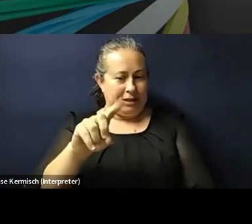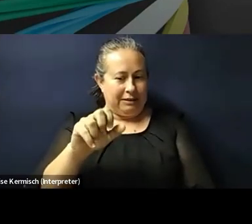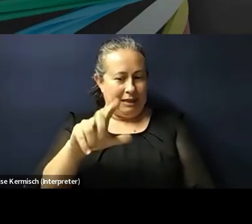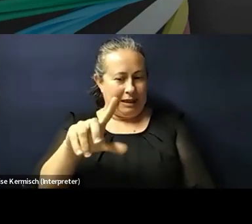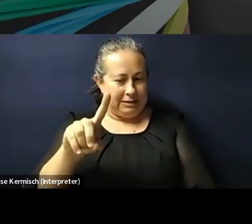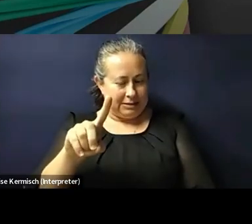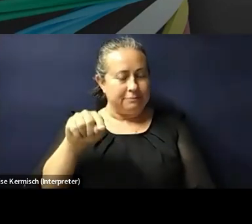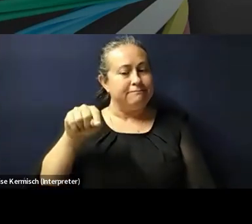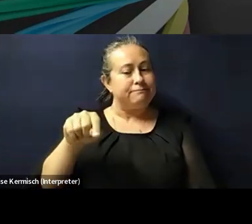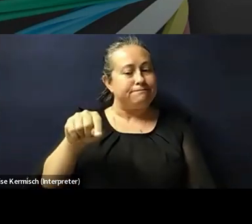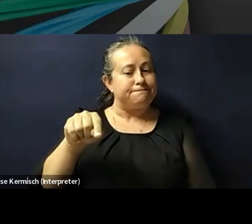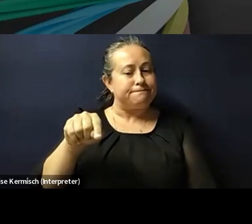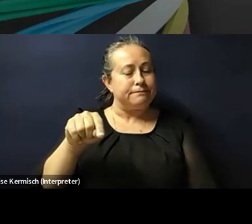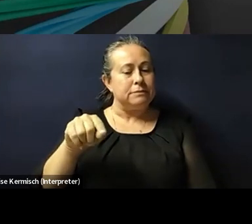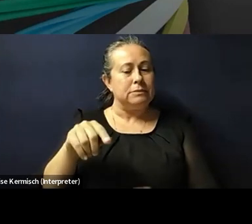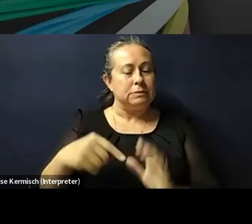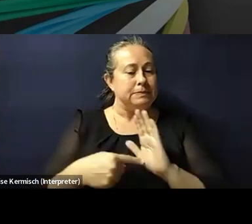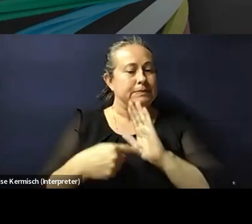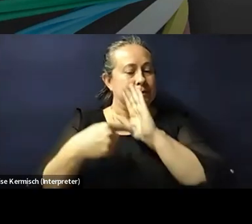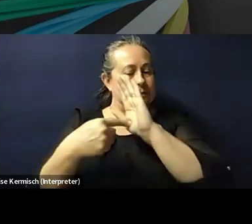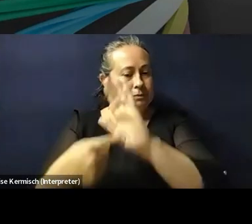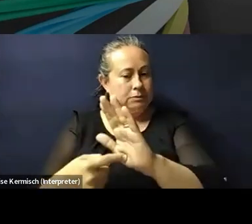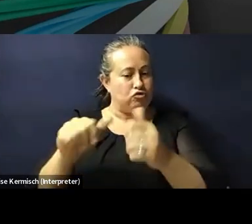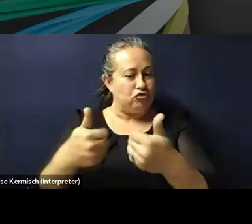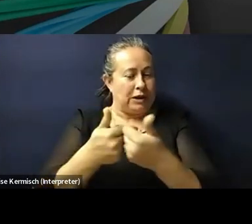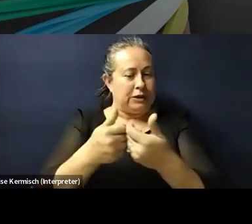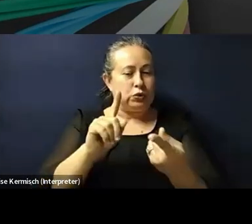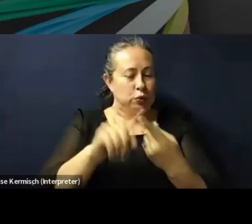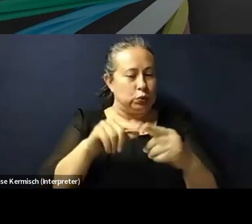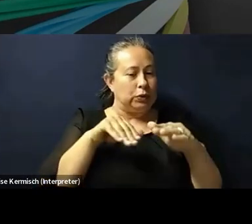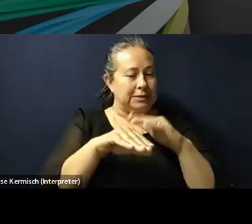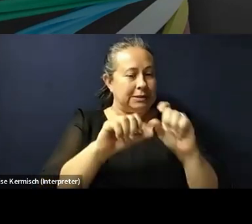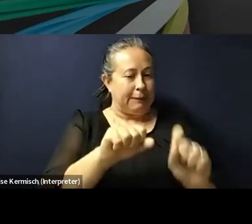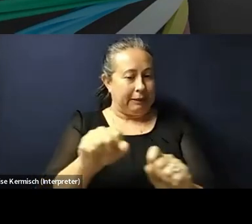challenges to accessibility,